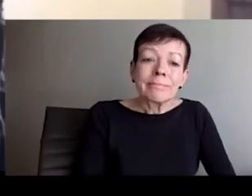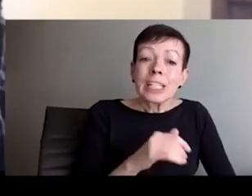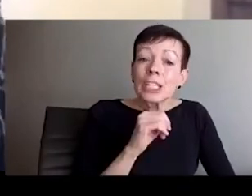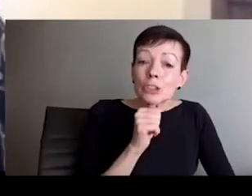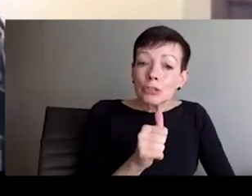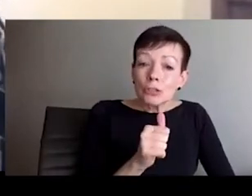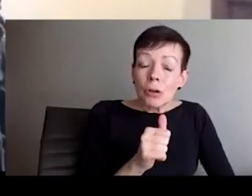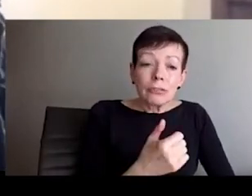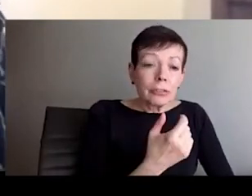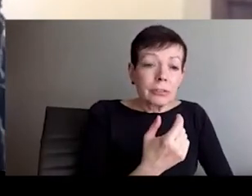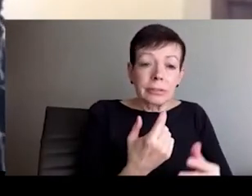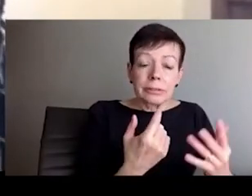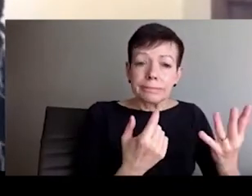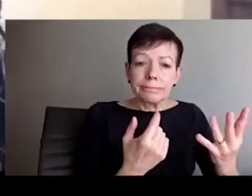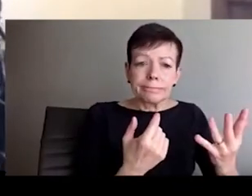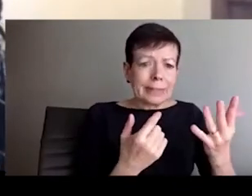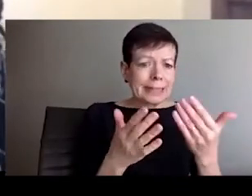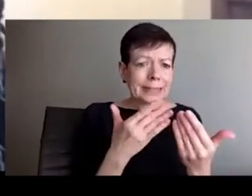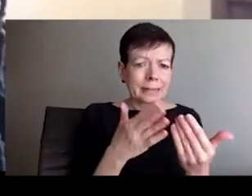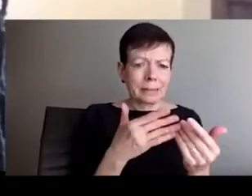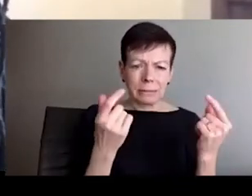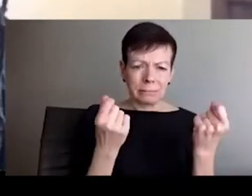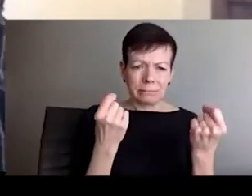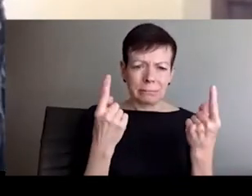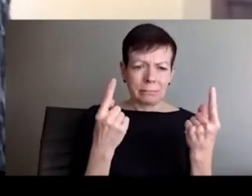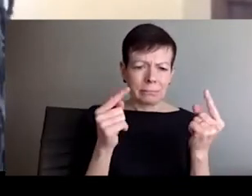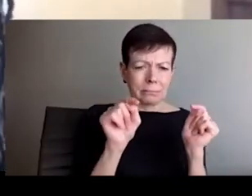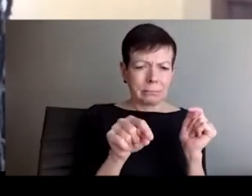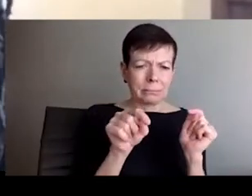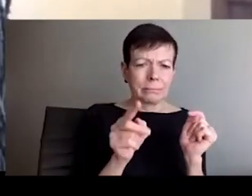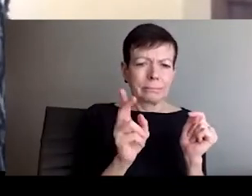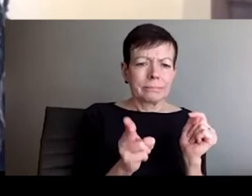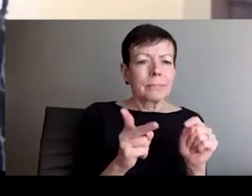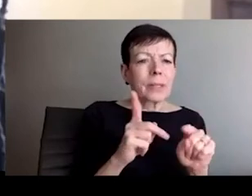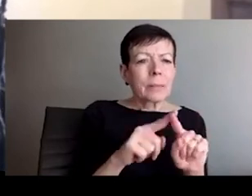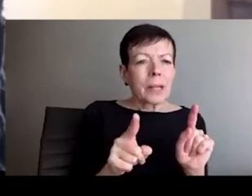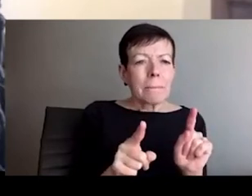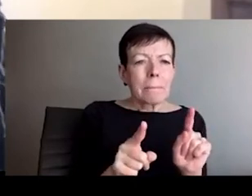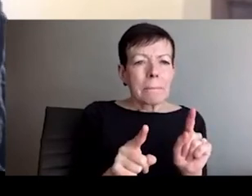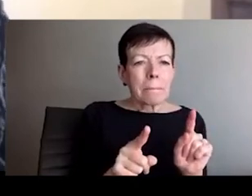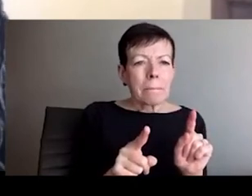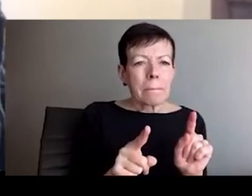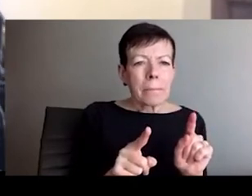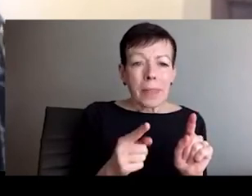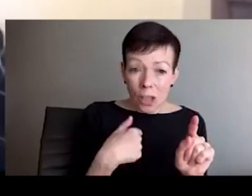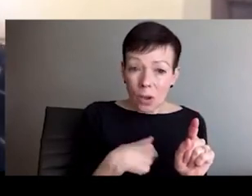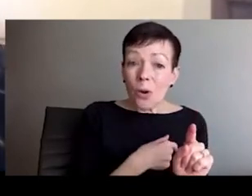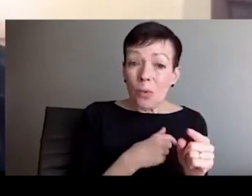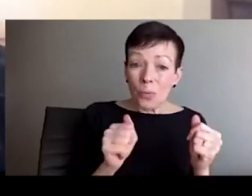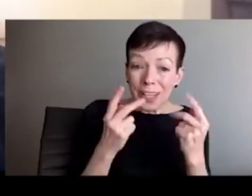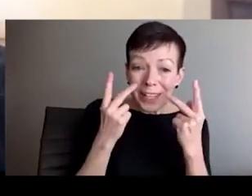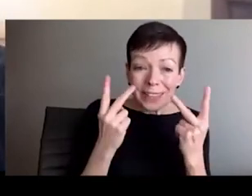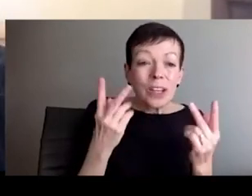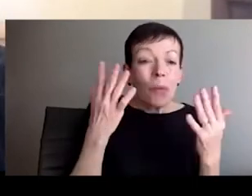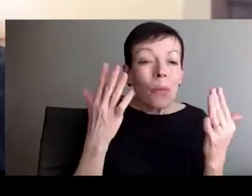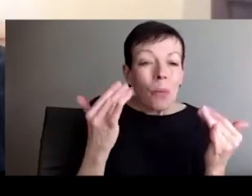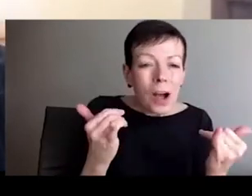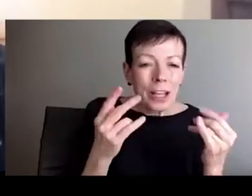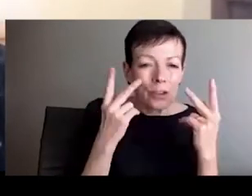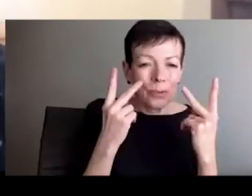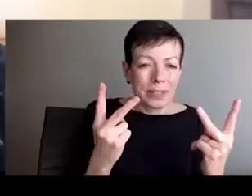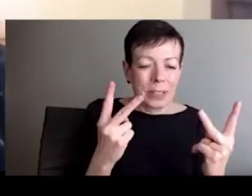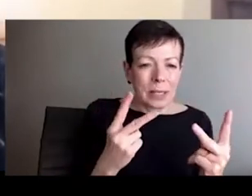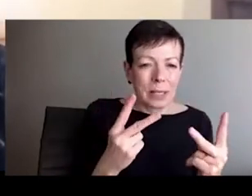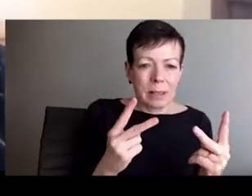Soviet Union was home to many African students, for example, particularly Ghanaian students in Ukraine, who were able to study in the former Soviet